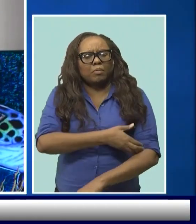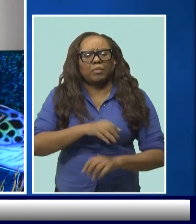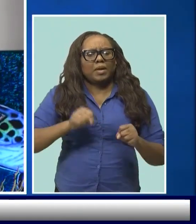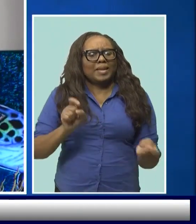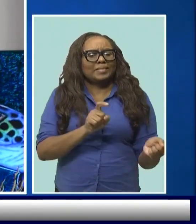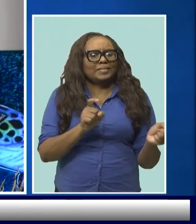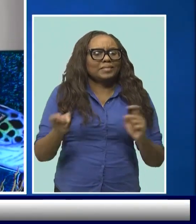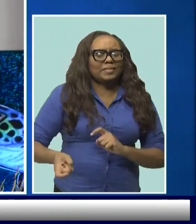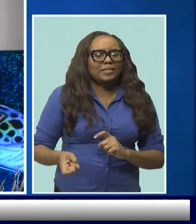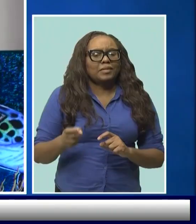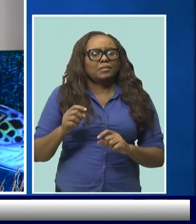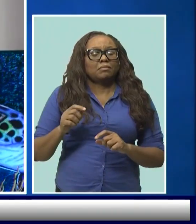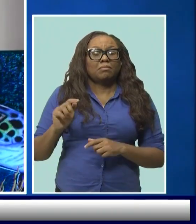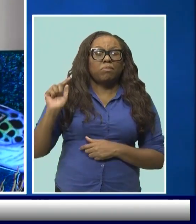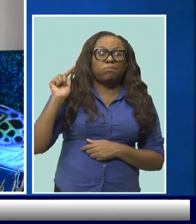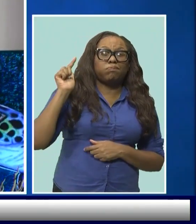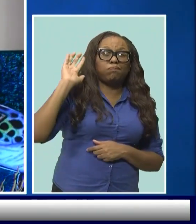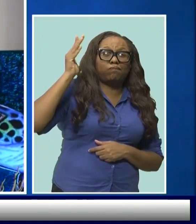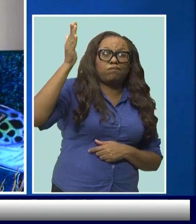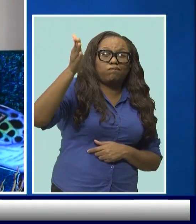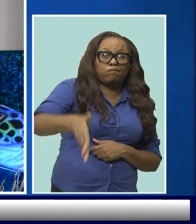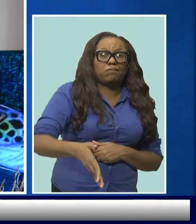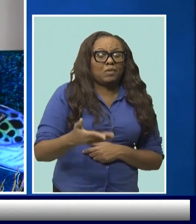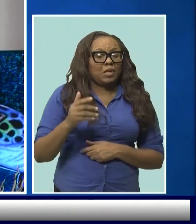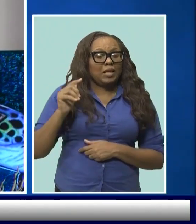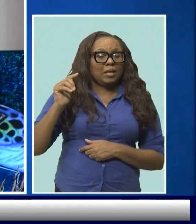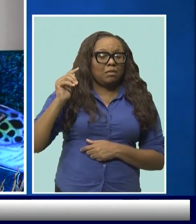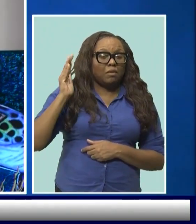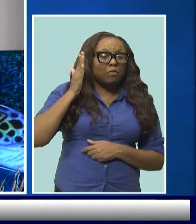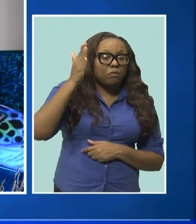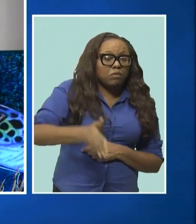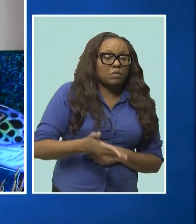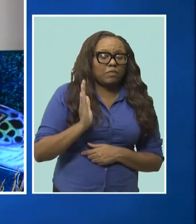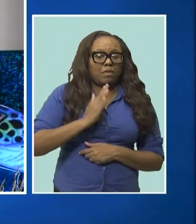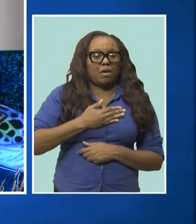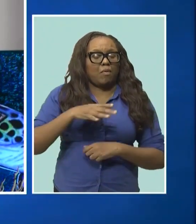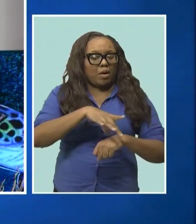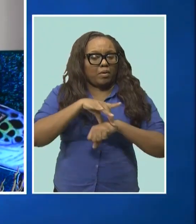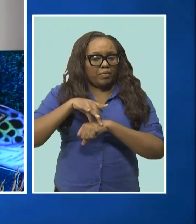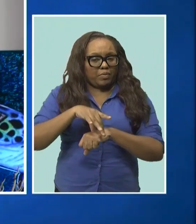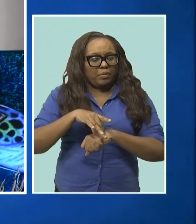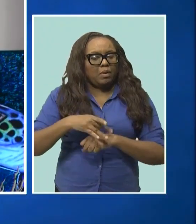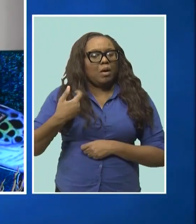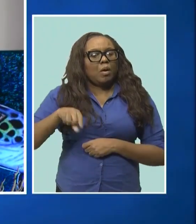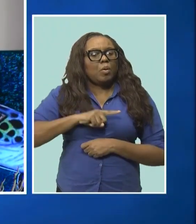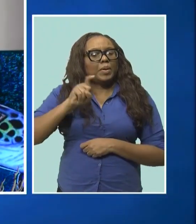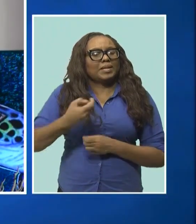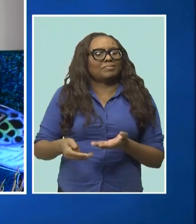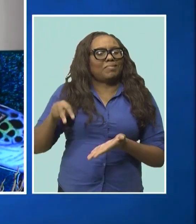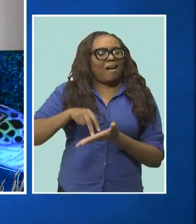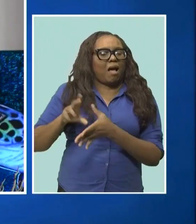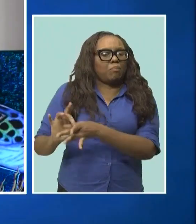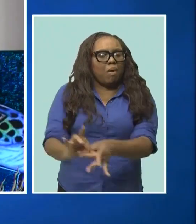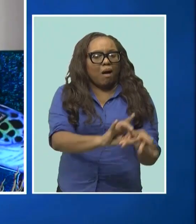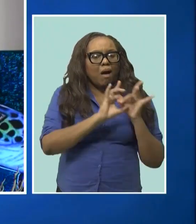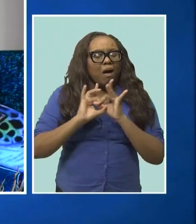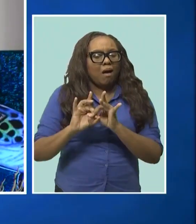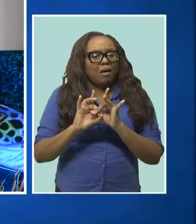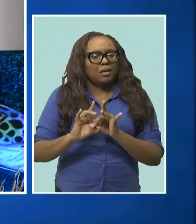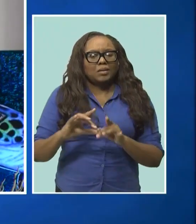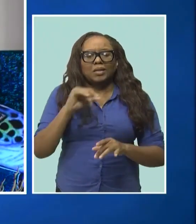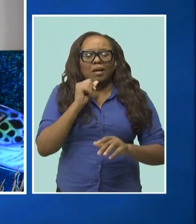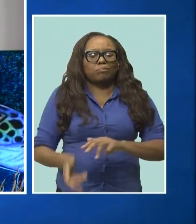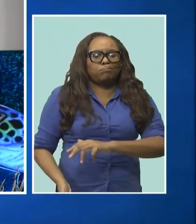and secure a brighter future for all. It is within our hands to stand up against the destructive practices